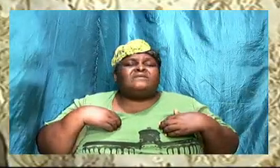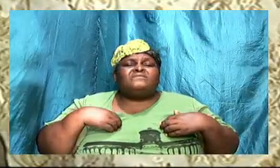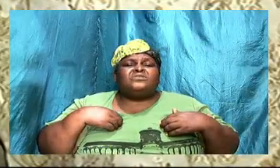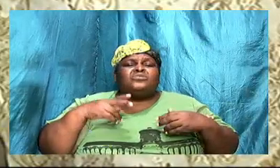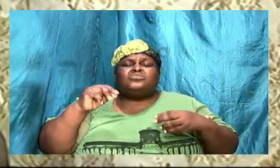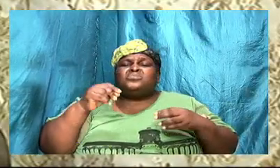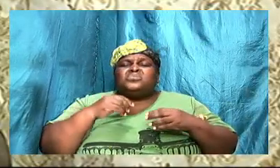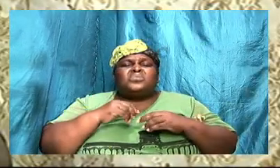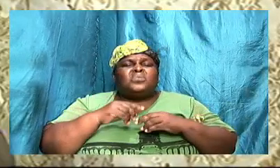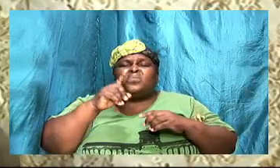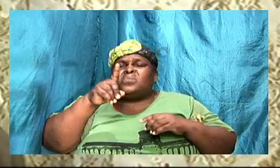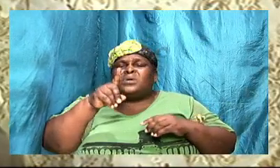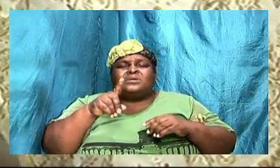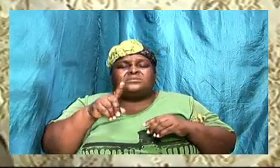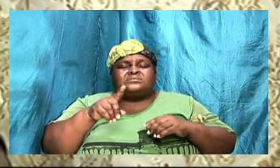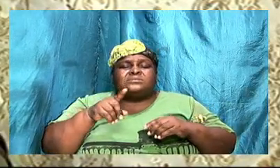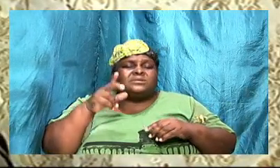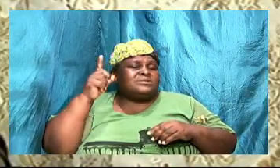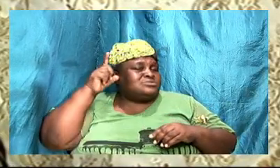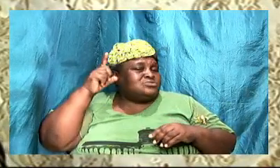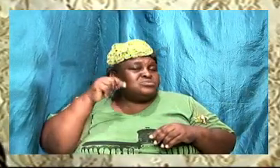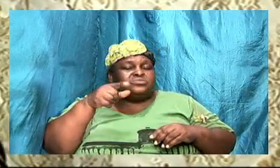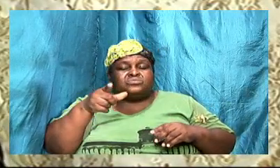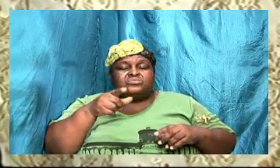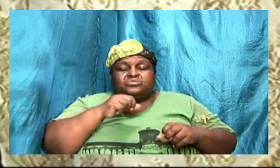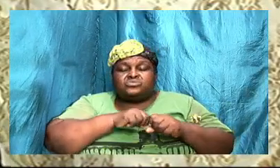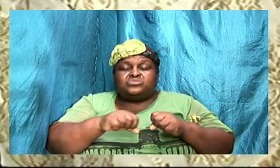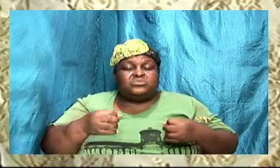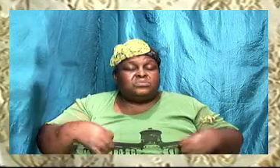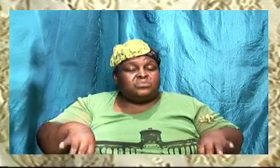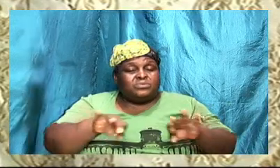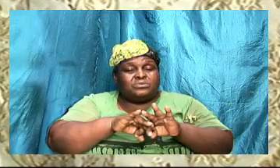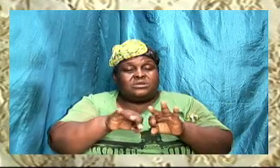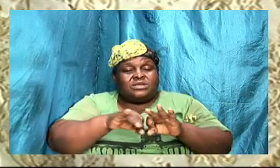find that you spend the time to listen.